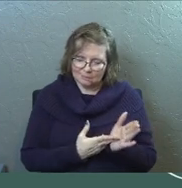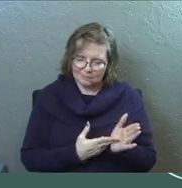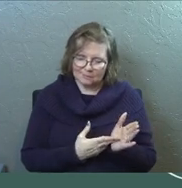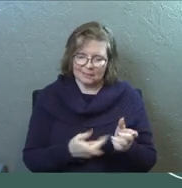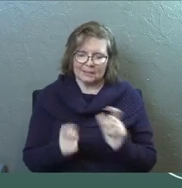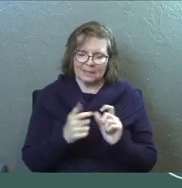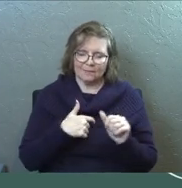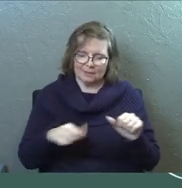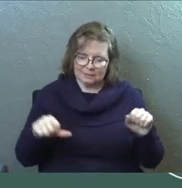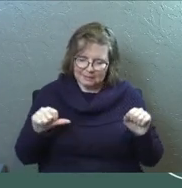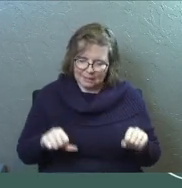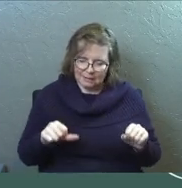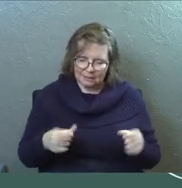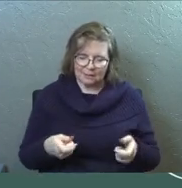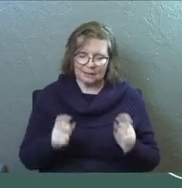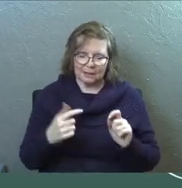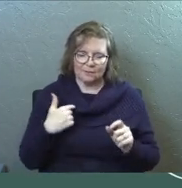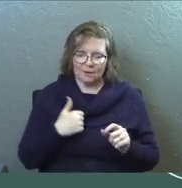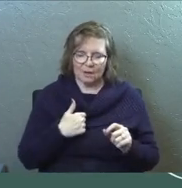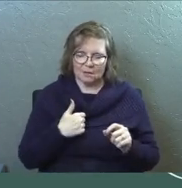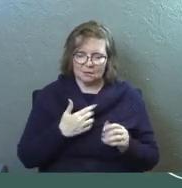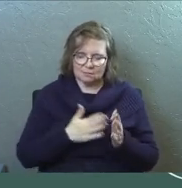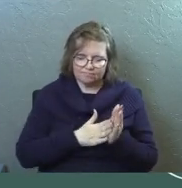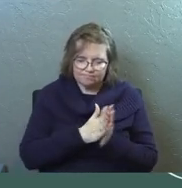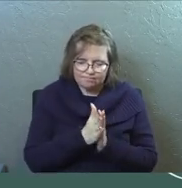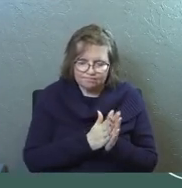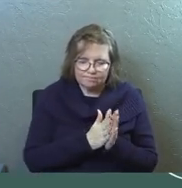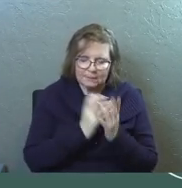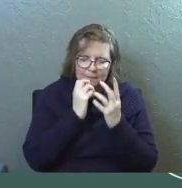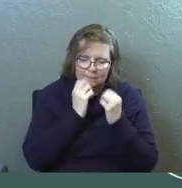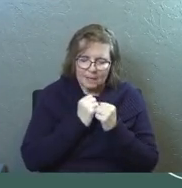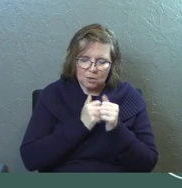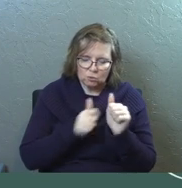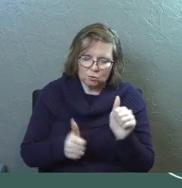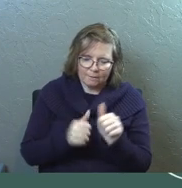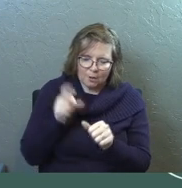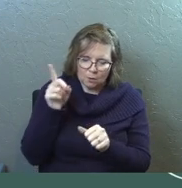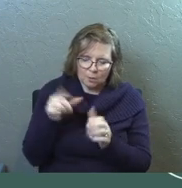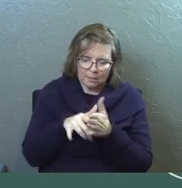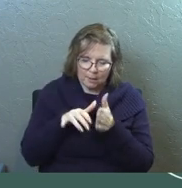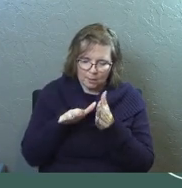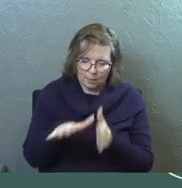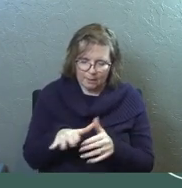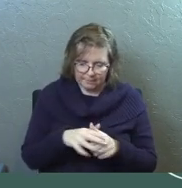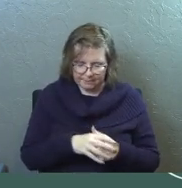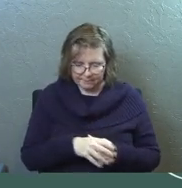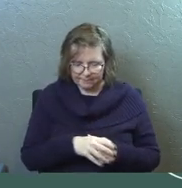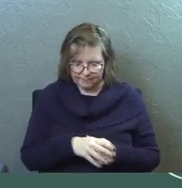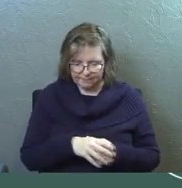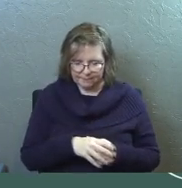give us the capability. God, give us the drive and the passion to follow you in that way.